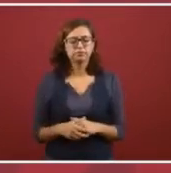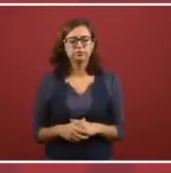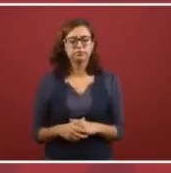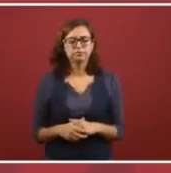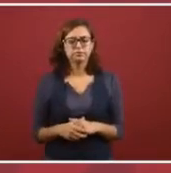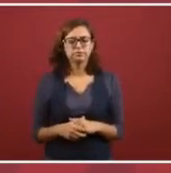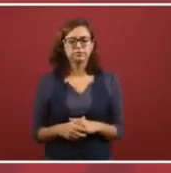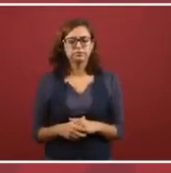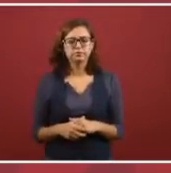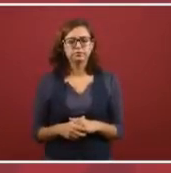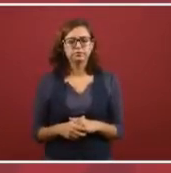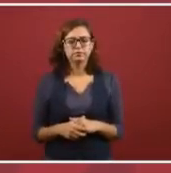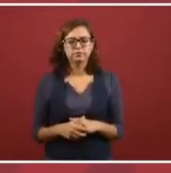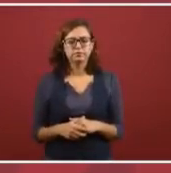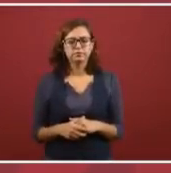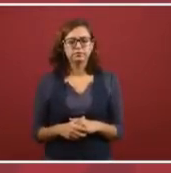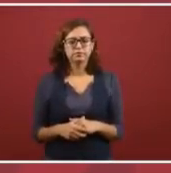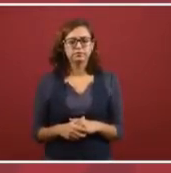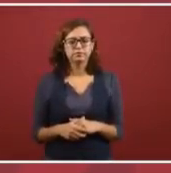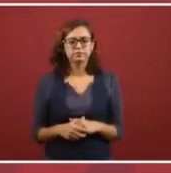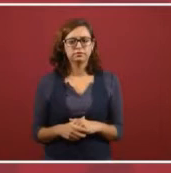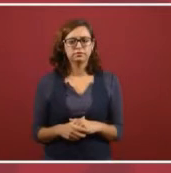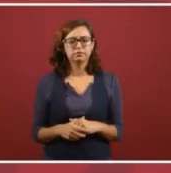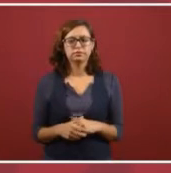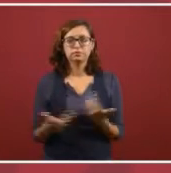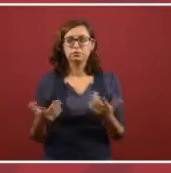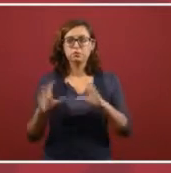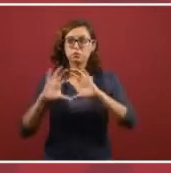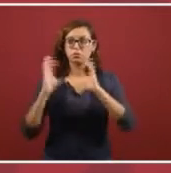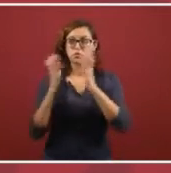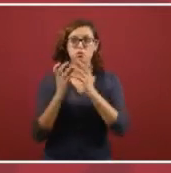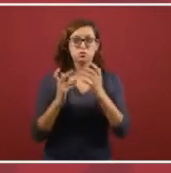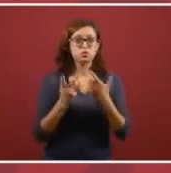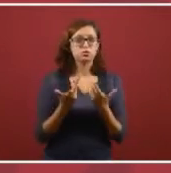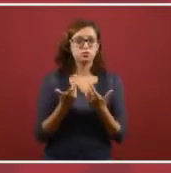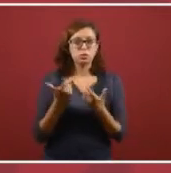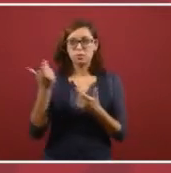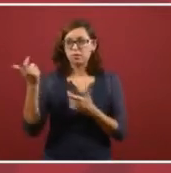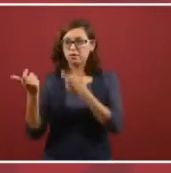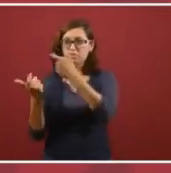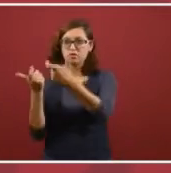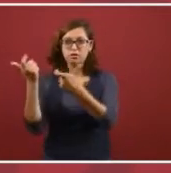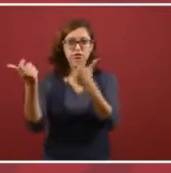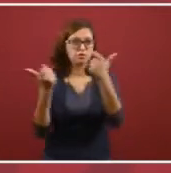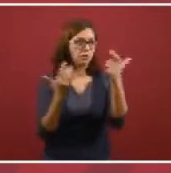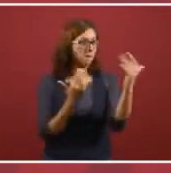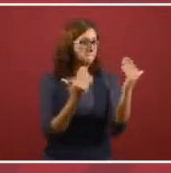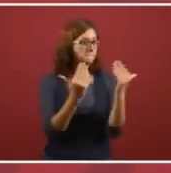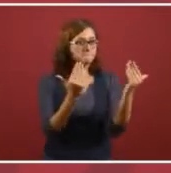It was one of the, uh, currencies that, that yesterday